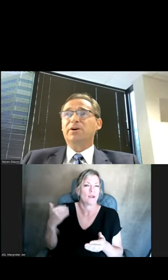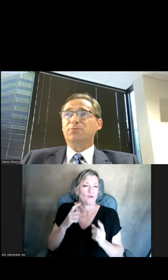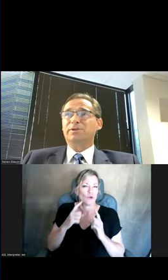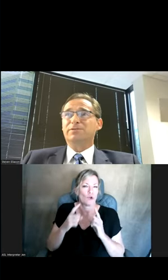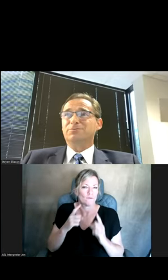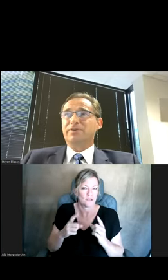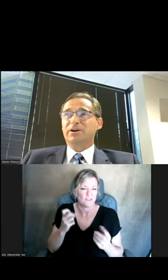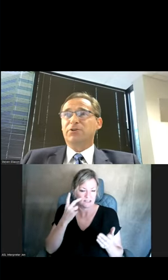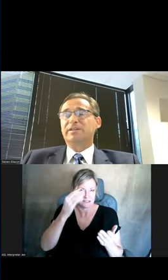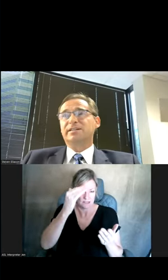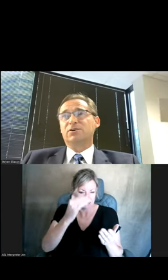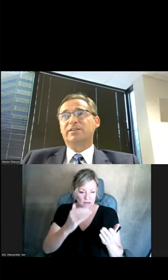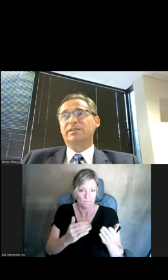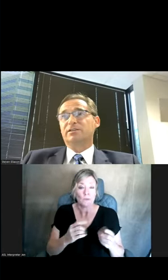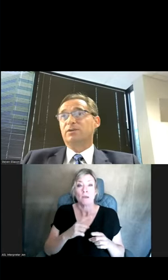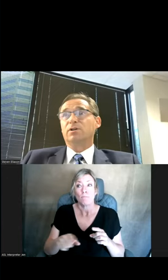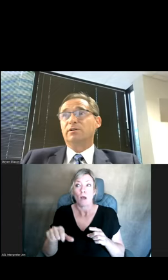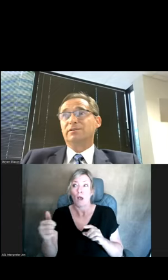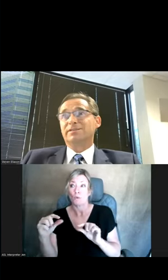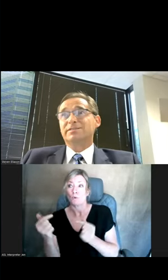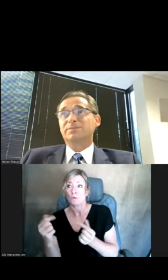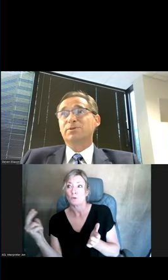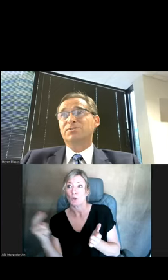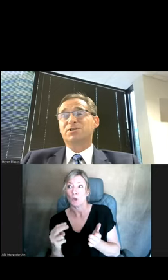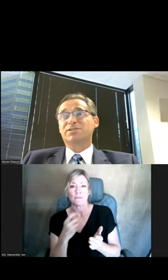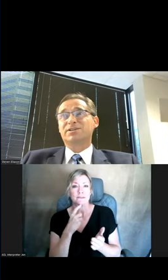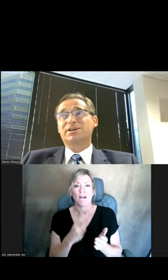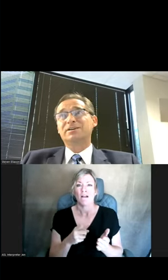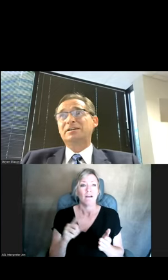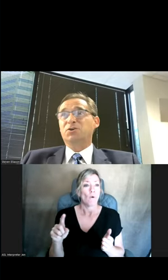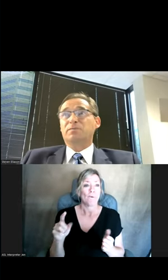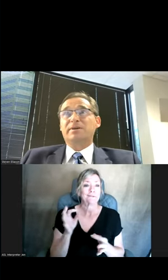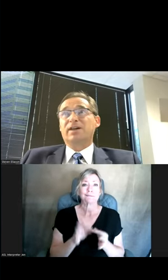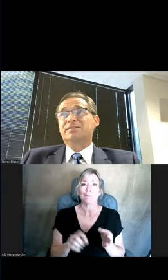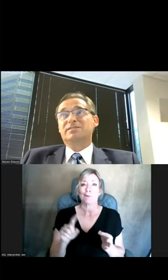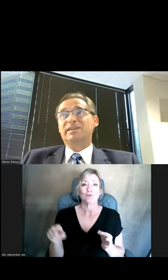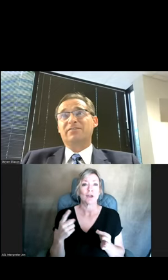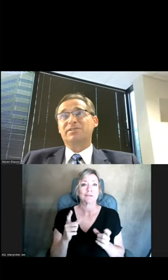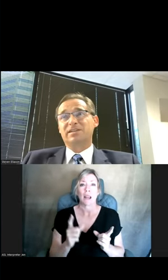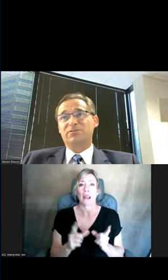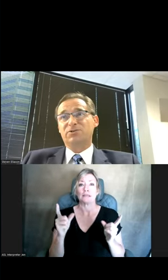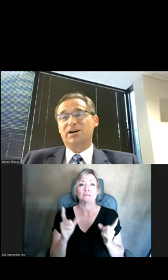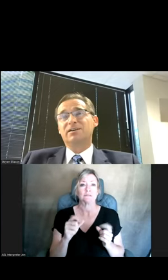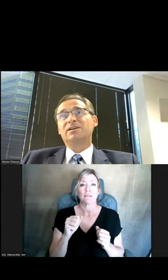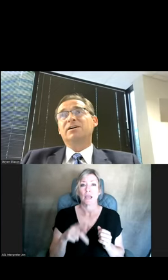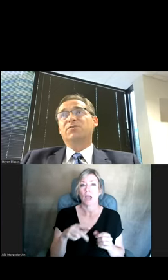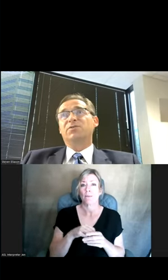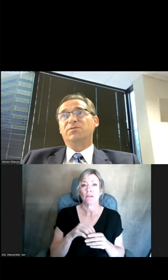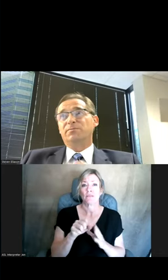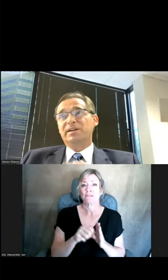But when we've had other entities look at this, they're like, well, it's as simple as just maybe licensing the app from the state of Utah.